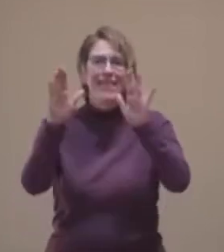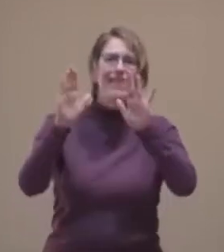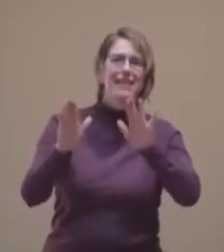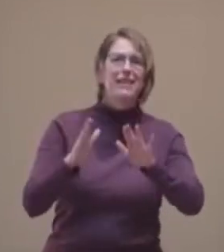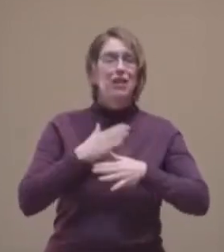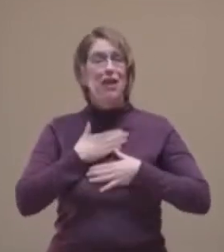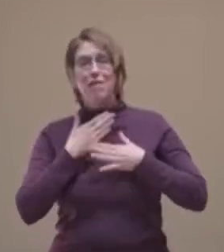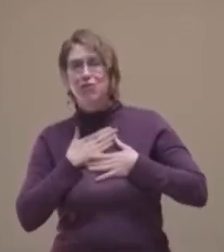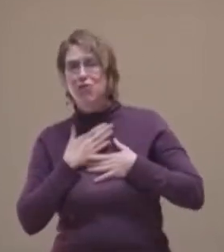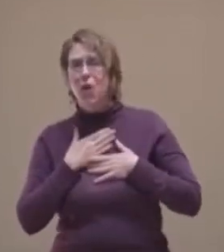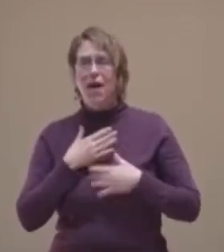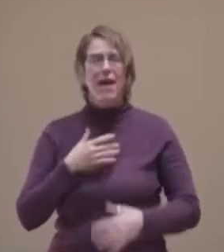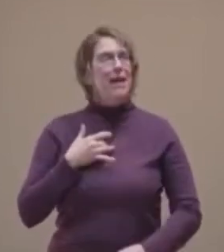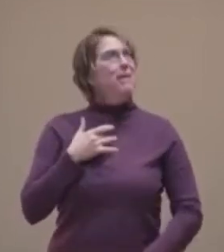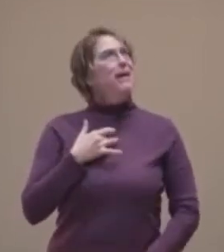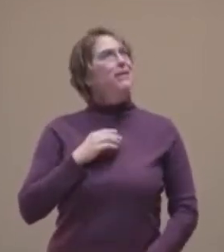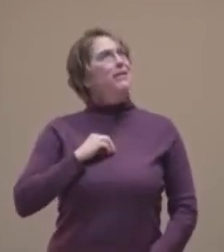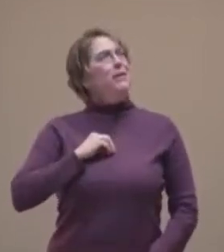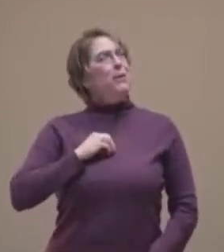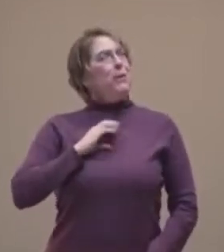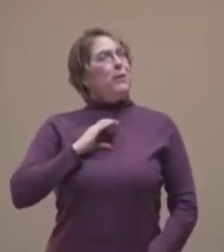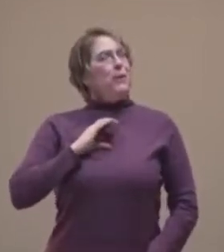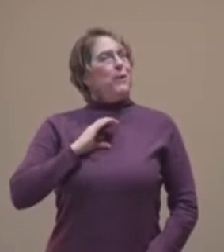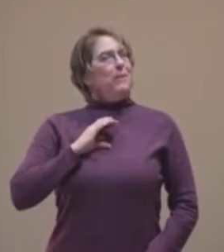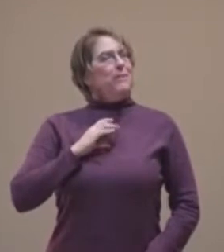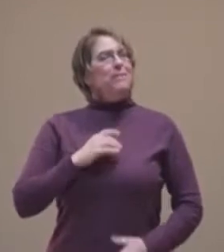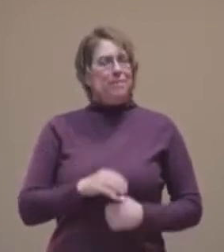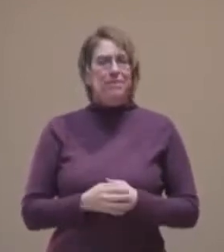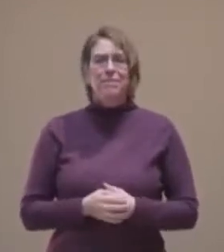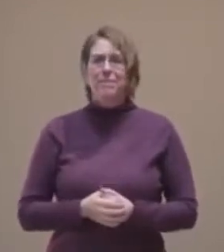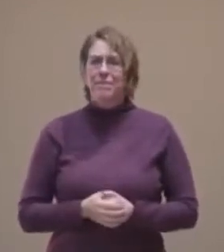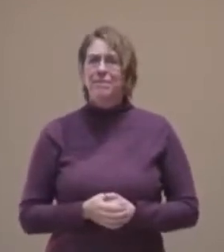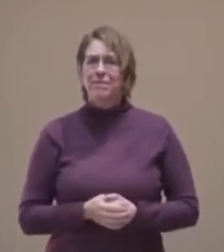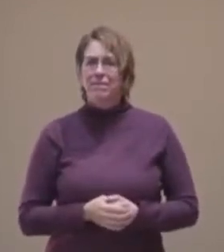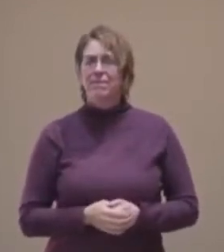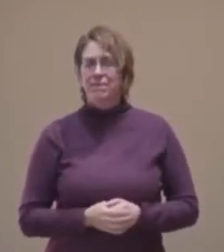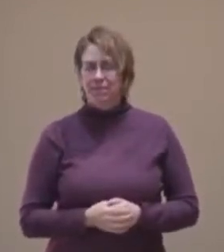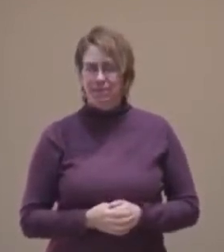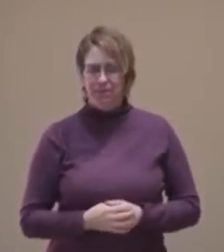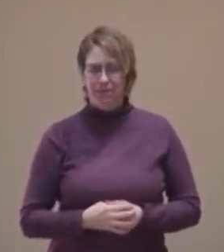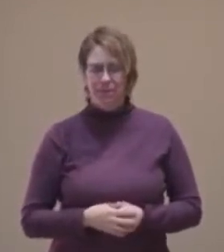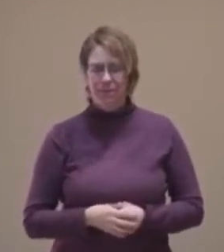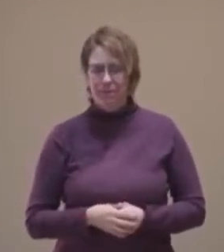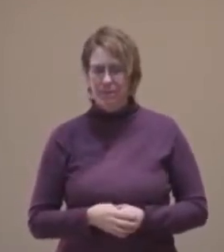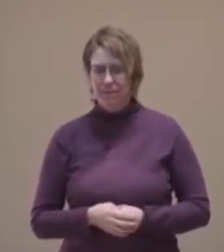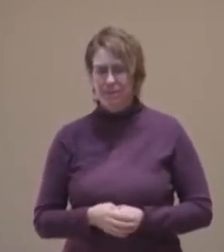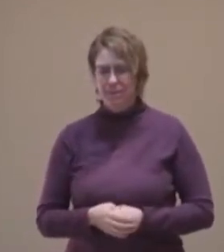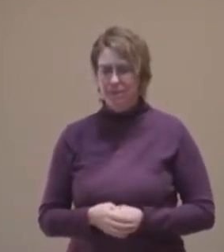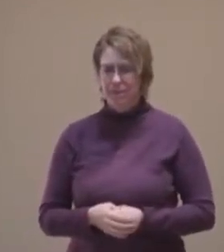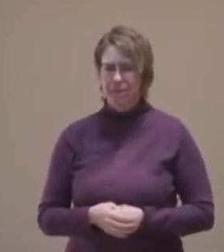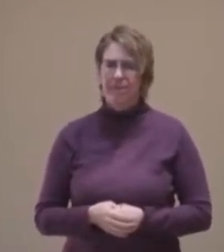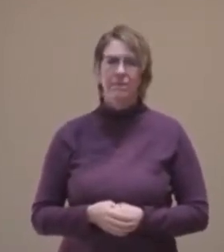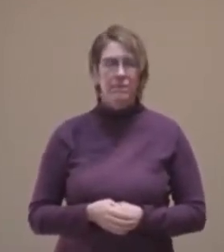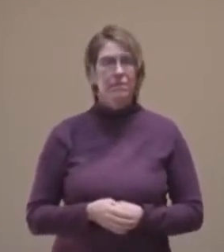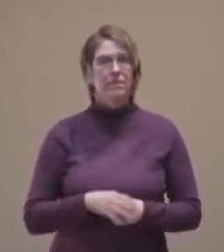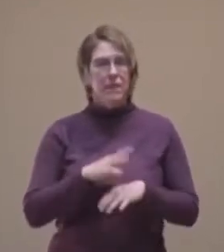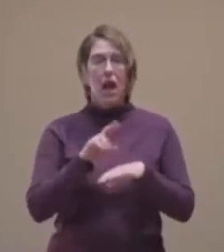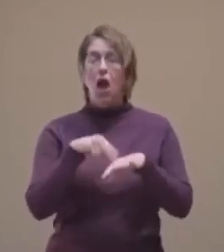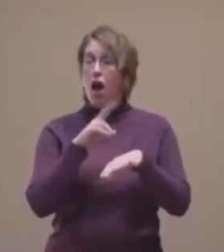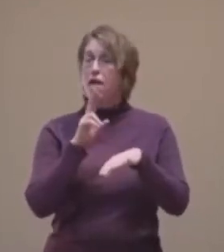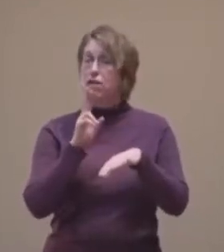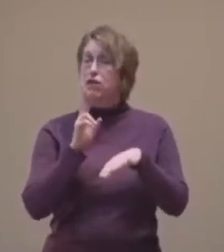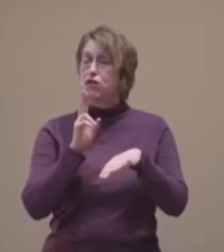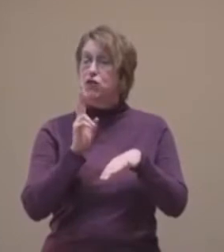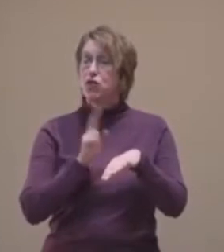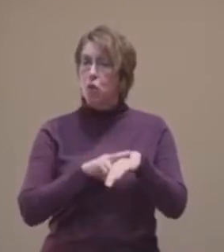pick-me-up in the middle of this season that was a Lenten season when it began. Fast forward to one of the liturgical renewals.